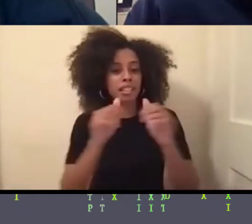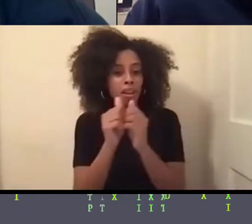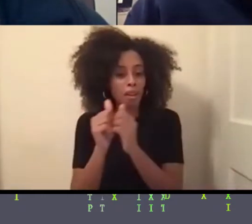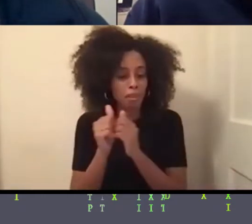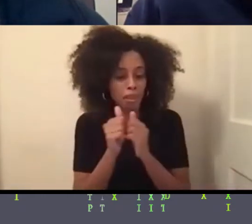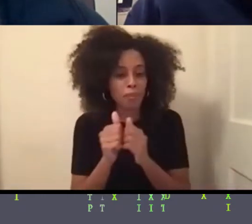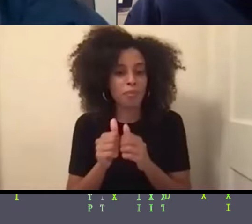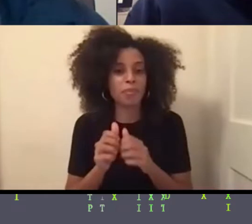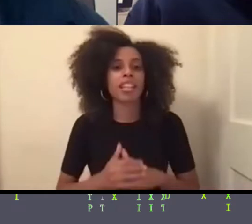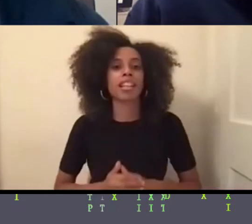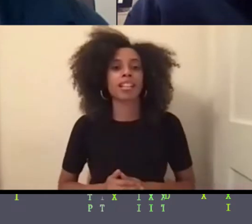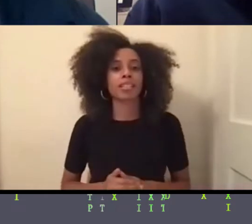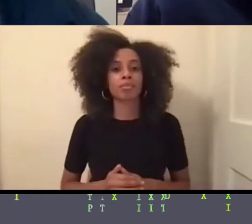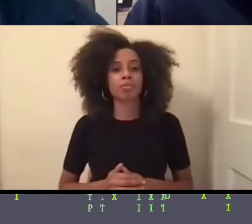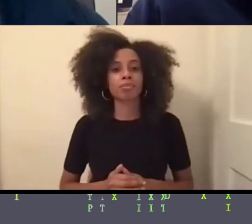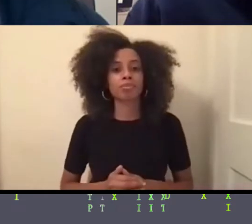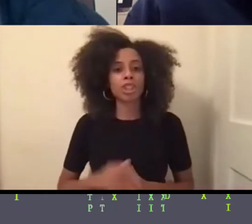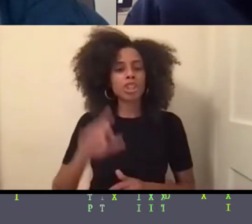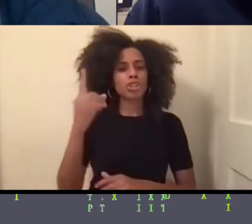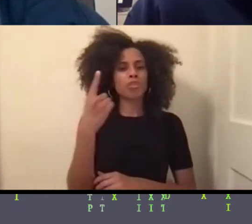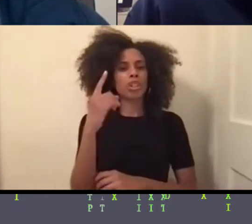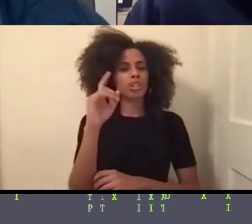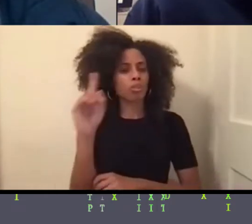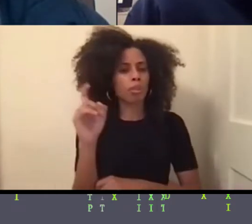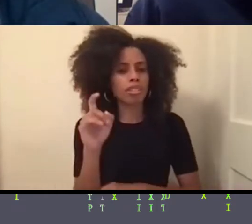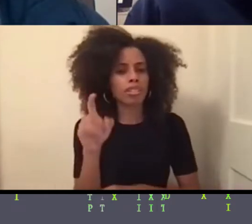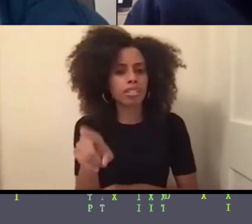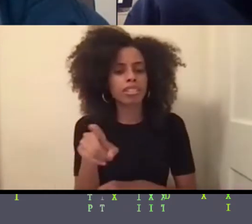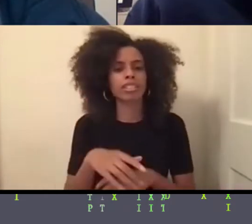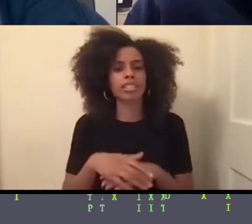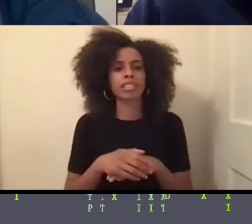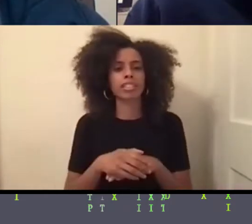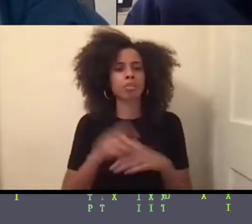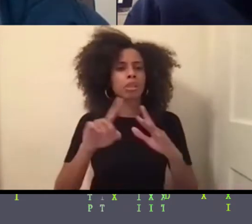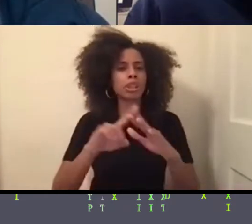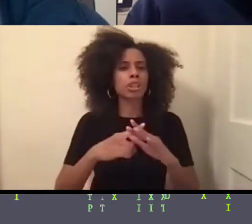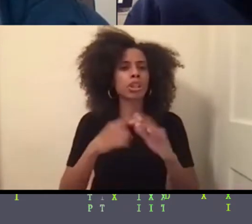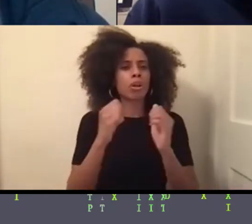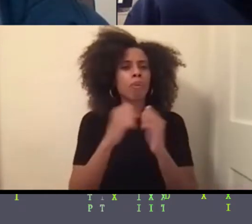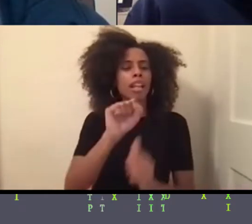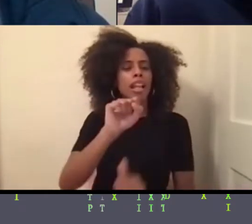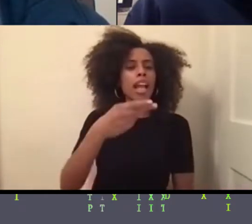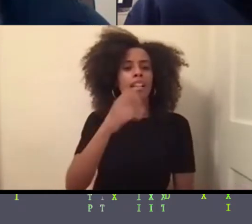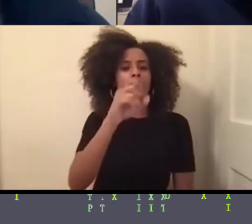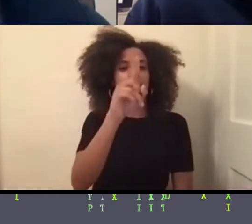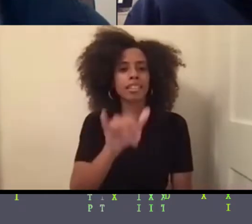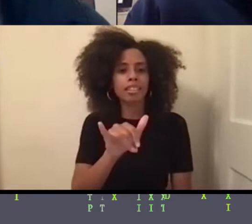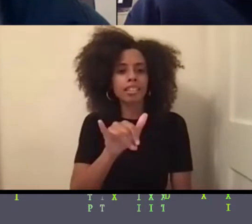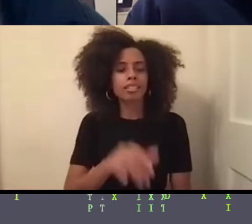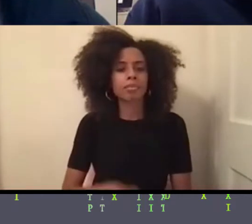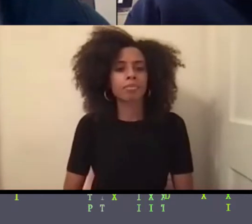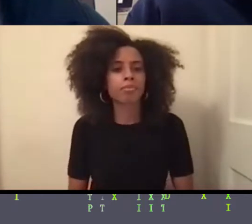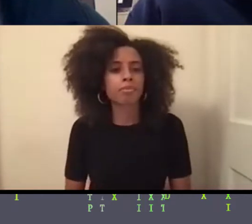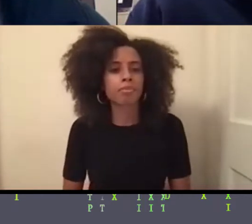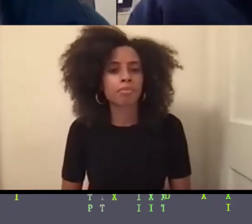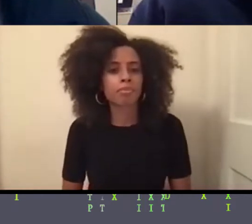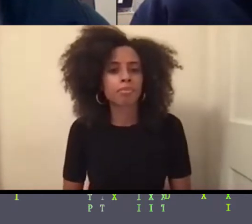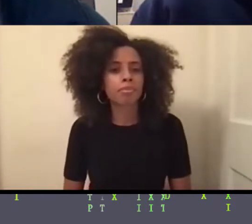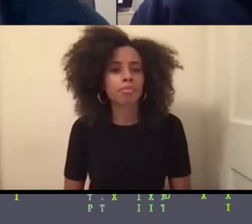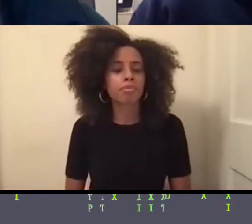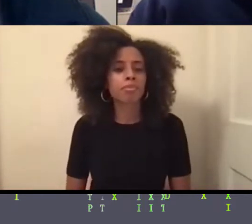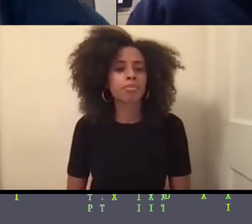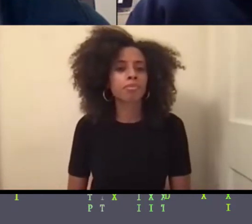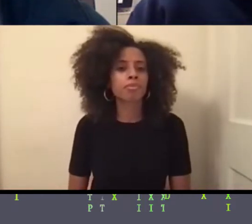So for this first question, and we'll kick it off with Ashley. When did you come, when did you first come to